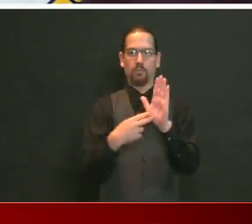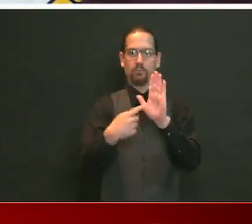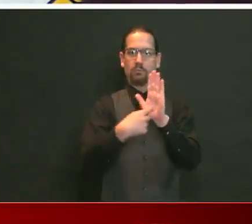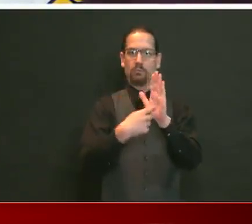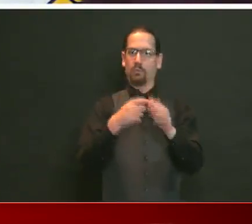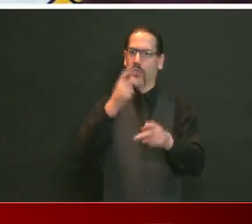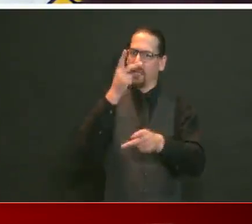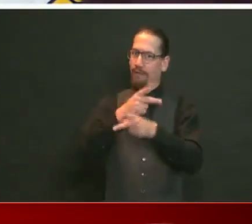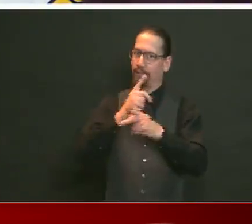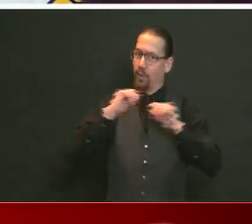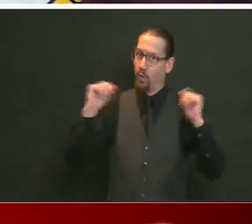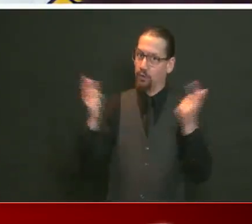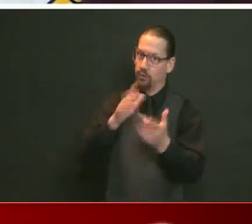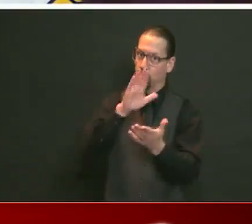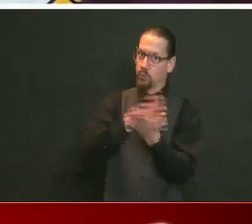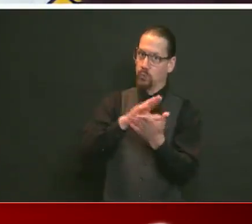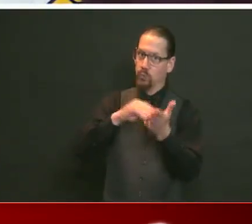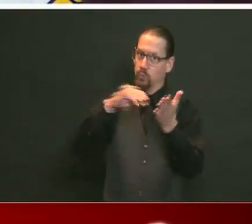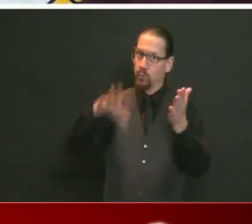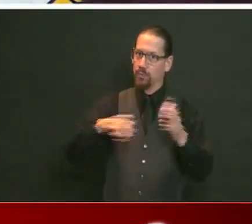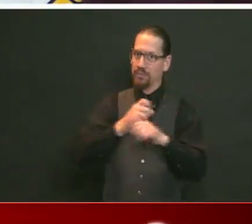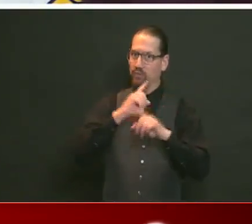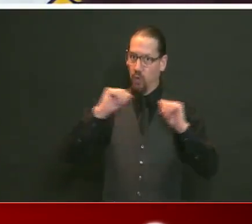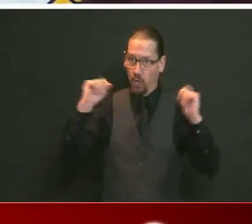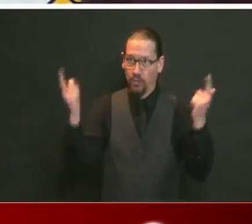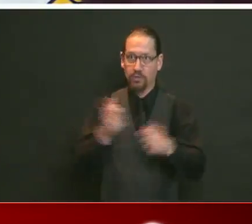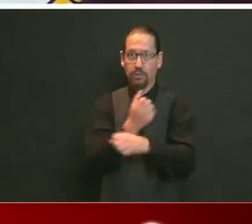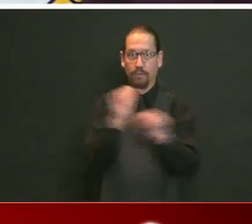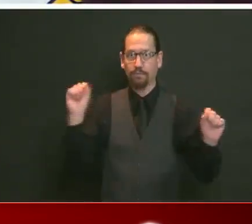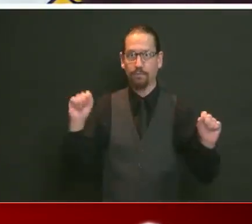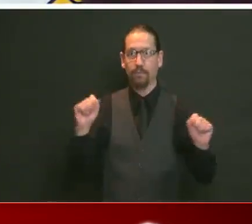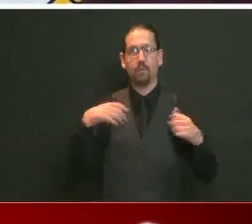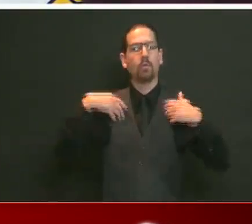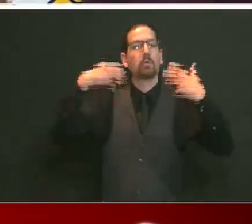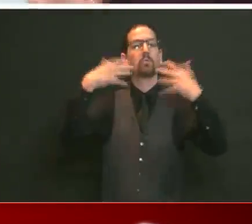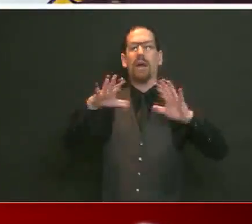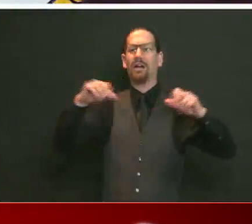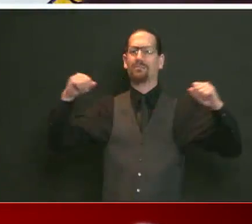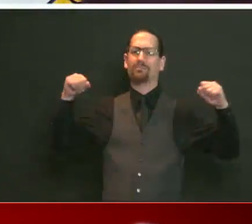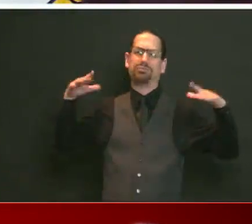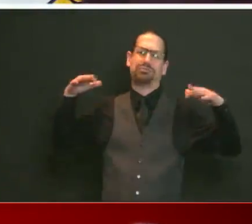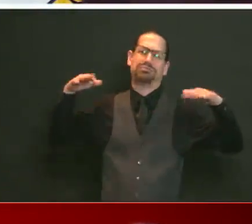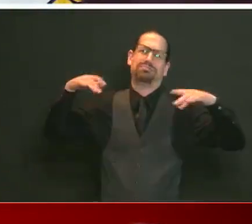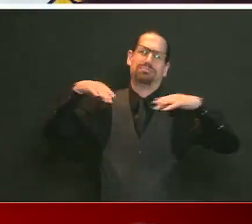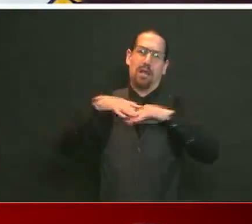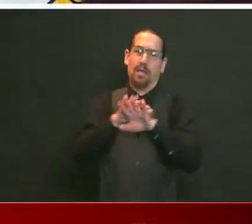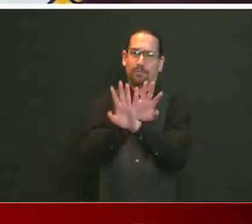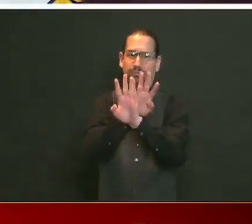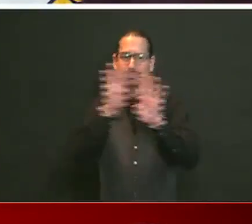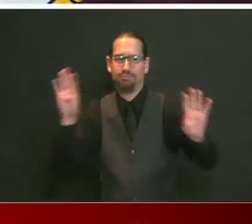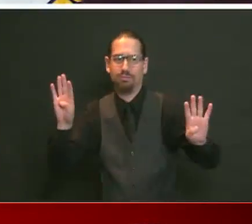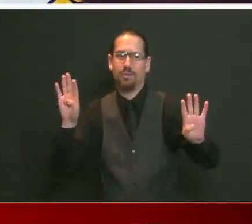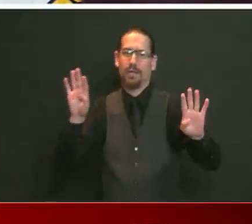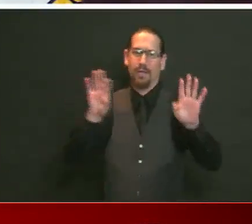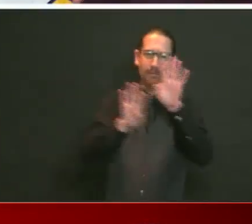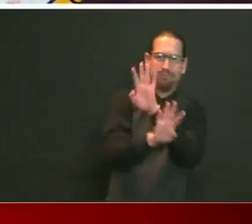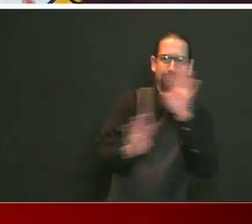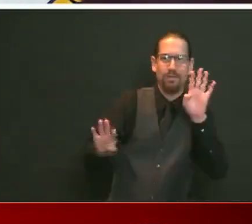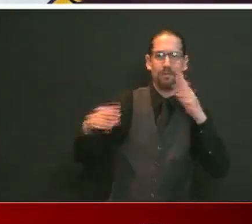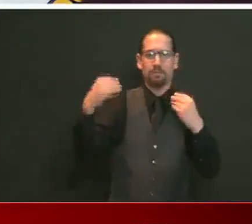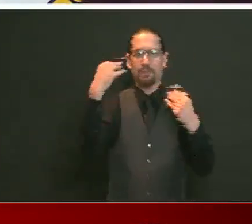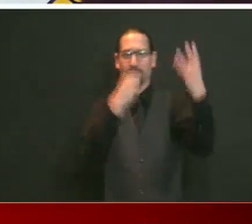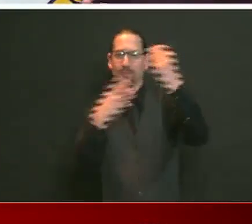of kids lining up before they come up, that's a problem. So it's the whole context. Like this, I don't know how many people we have here,